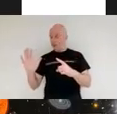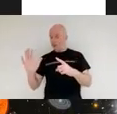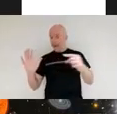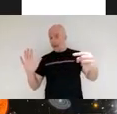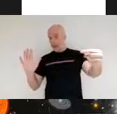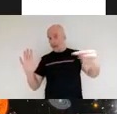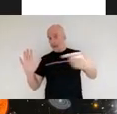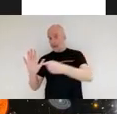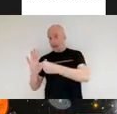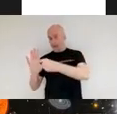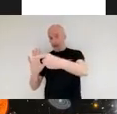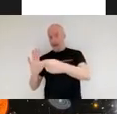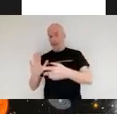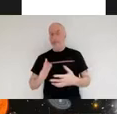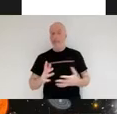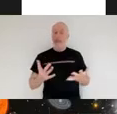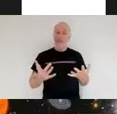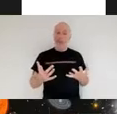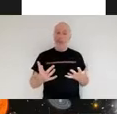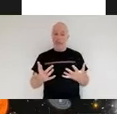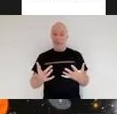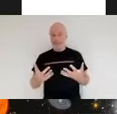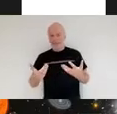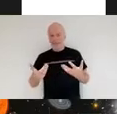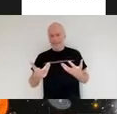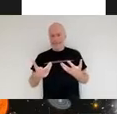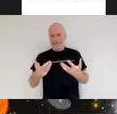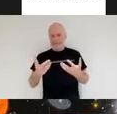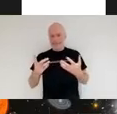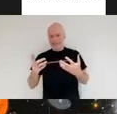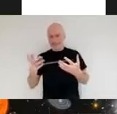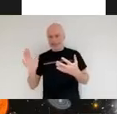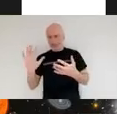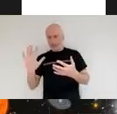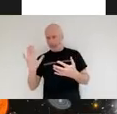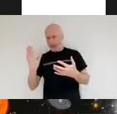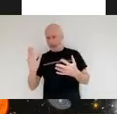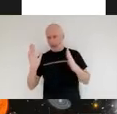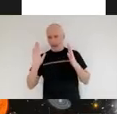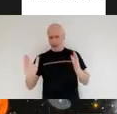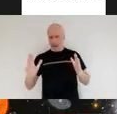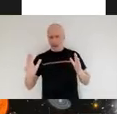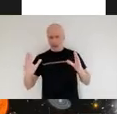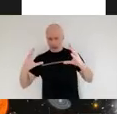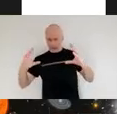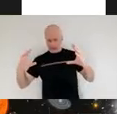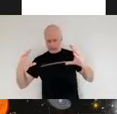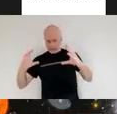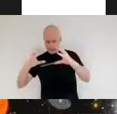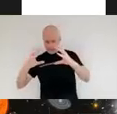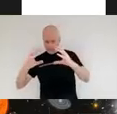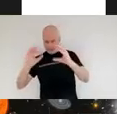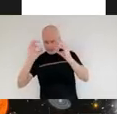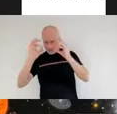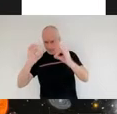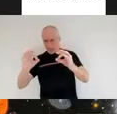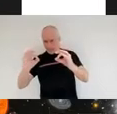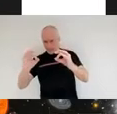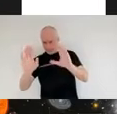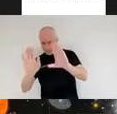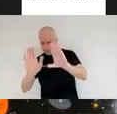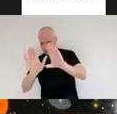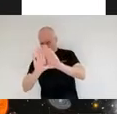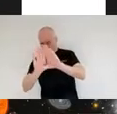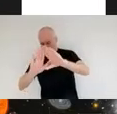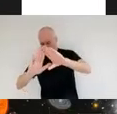difficult we need our mirror to be perfectly aligned and the tolerance in this is